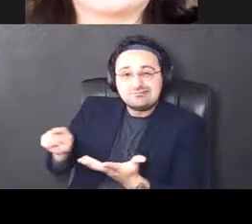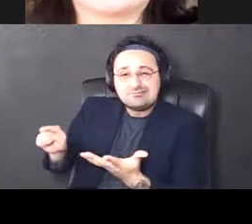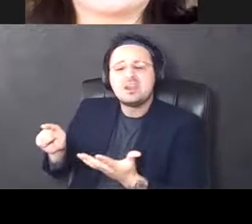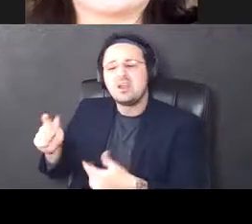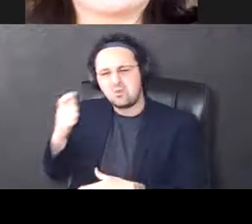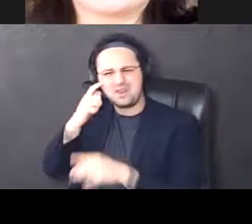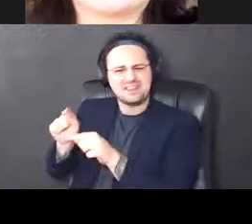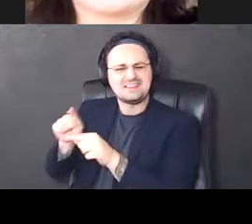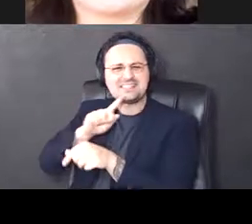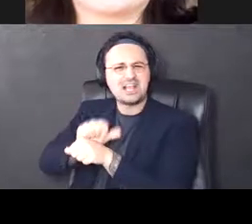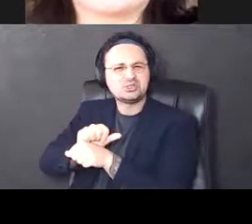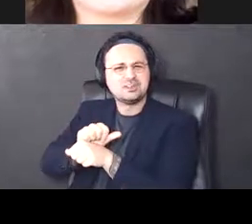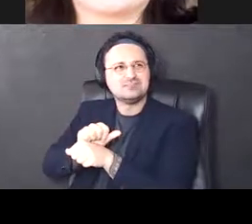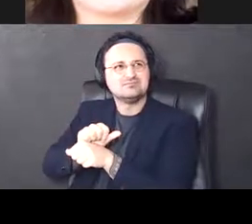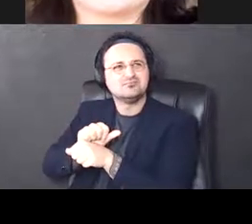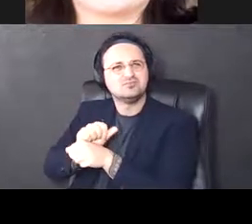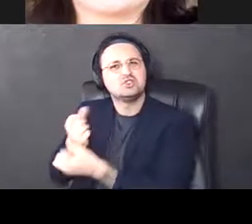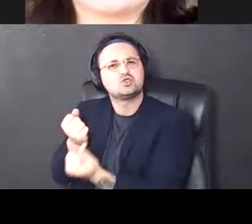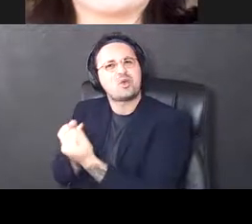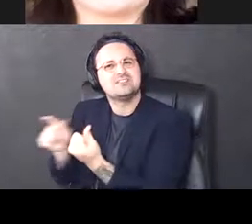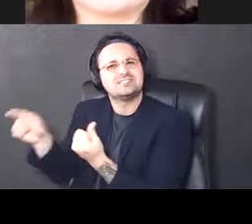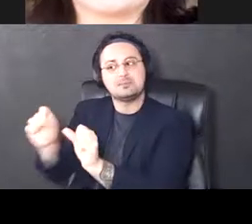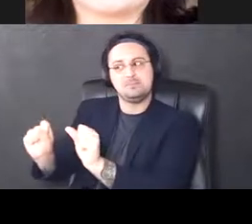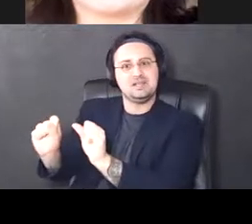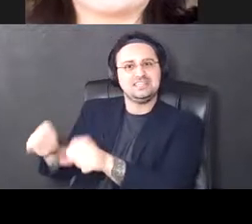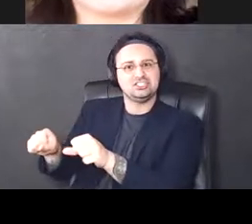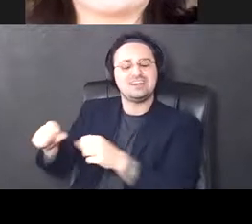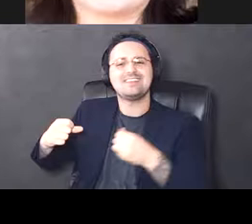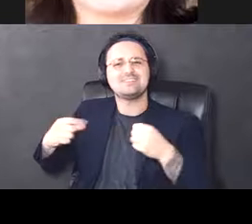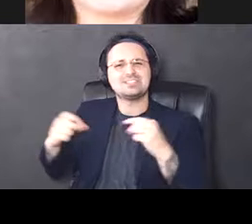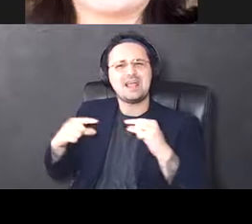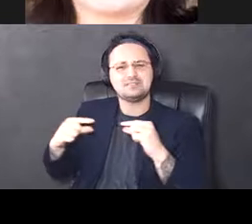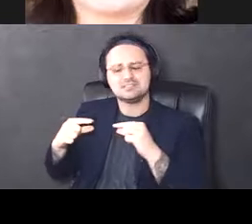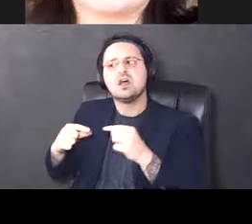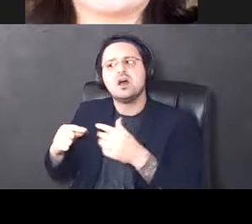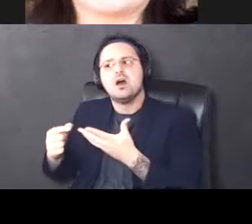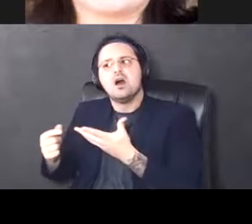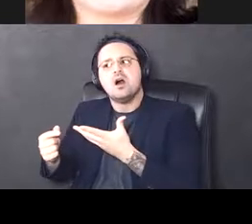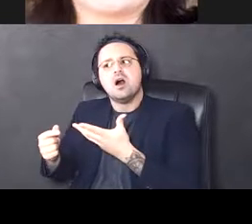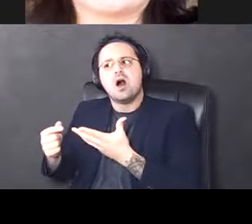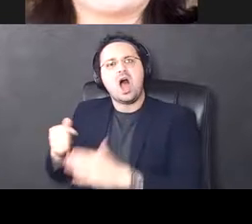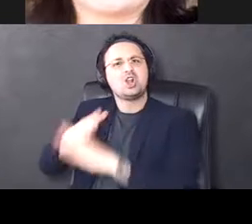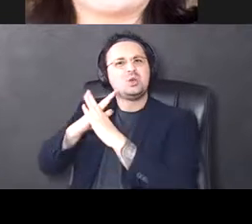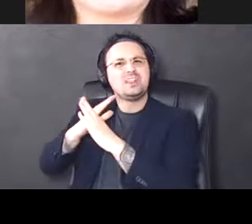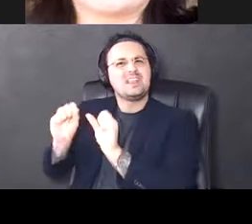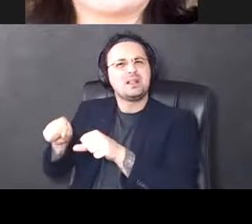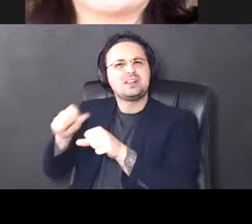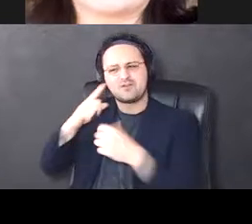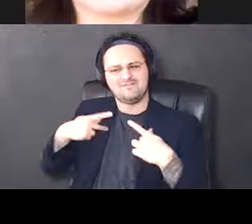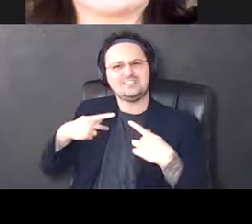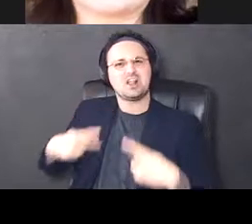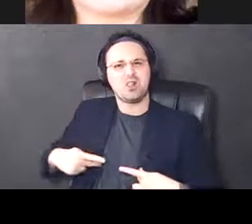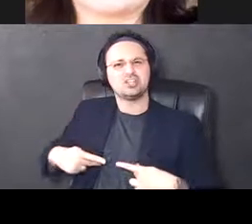it actually drives them to potentiate their synapses, preventing the ability, kind of including the ability for kind of physiological